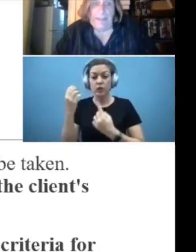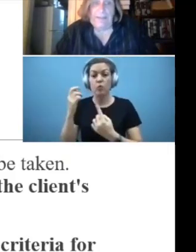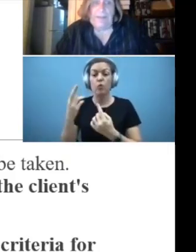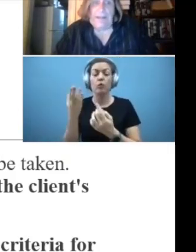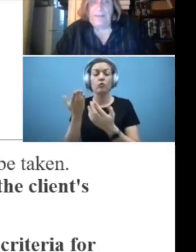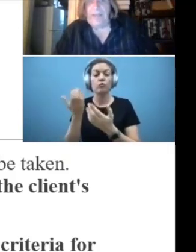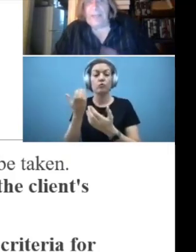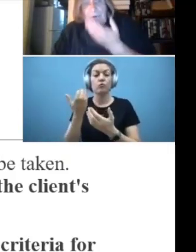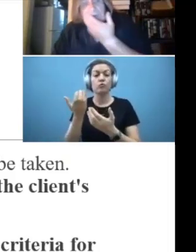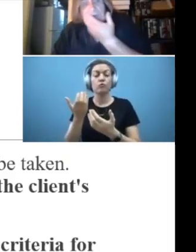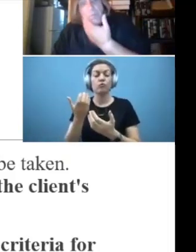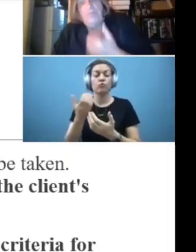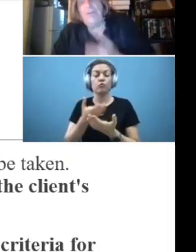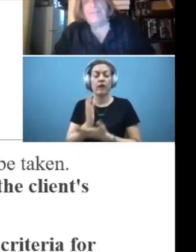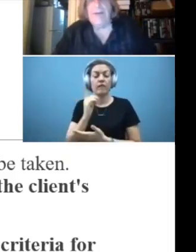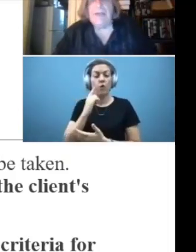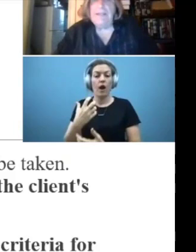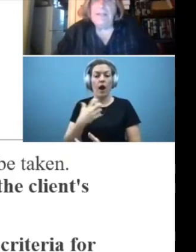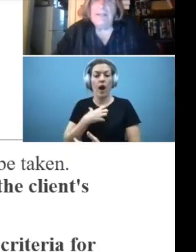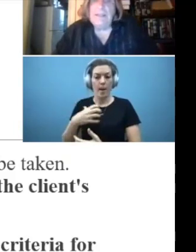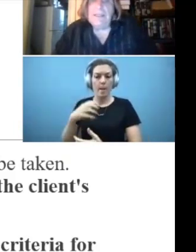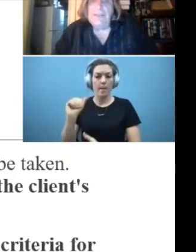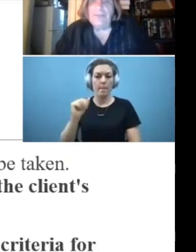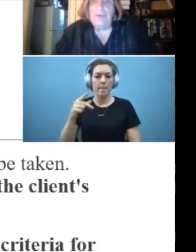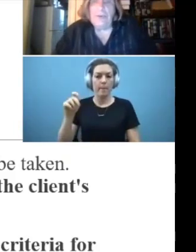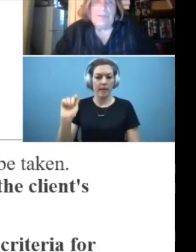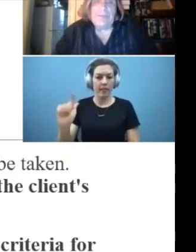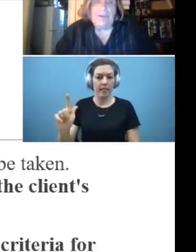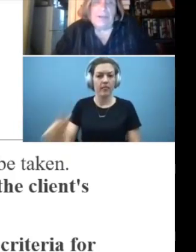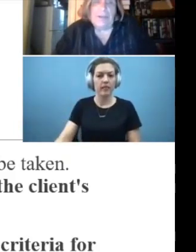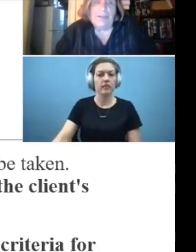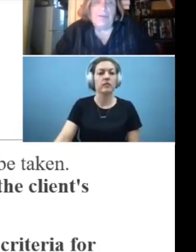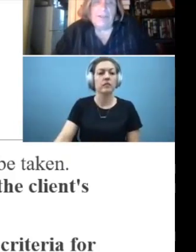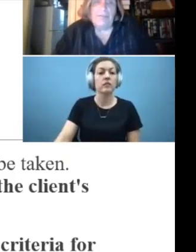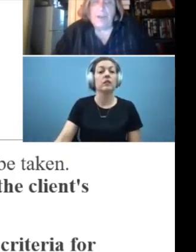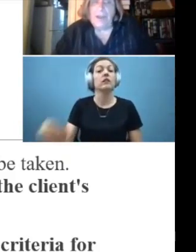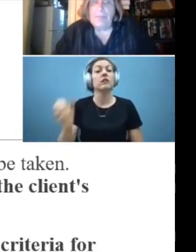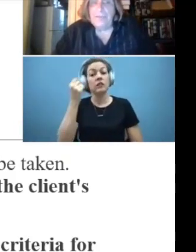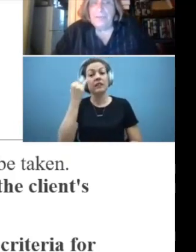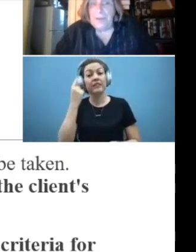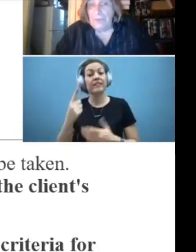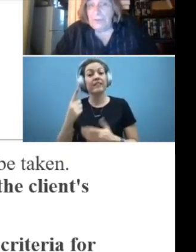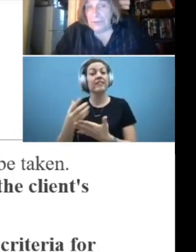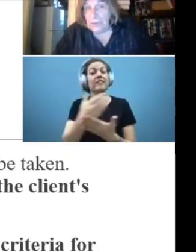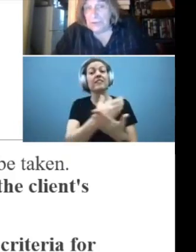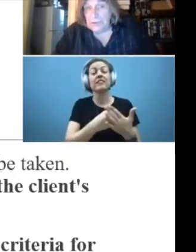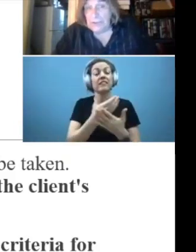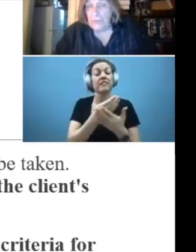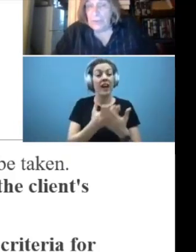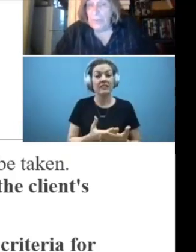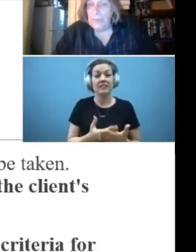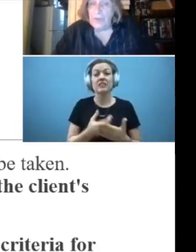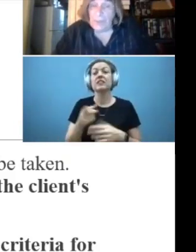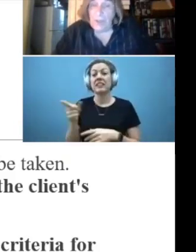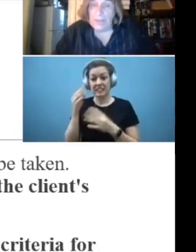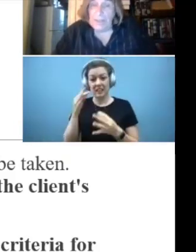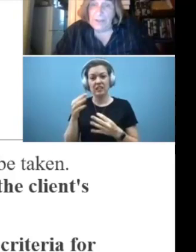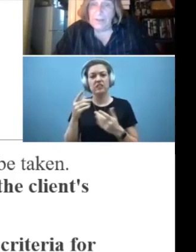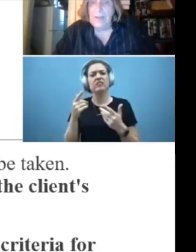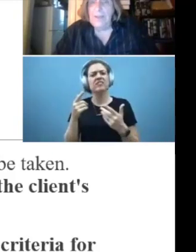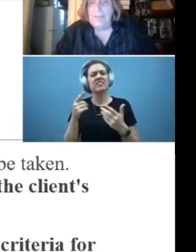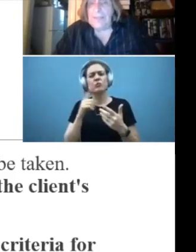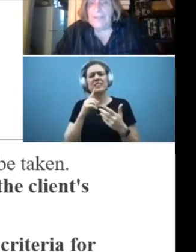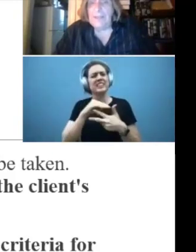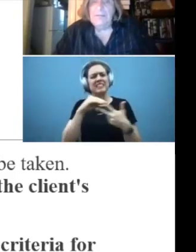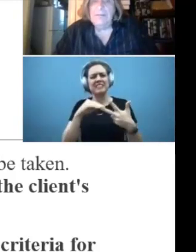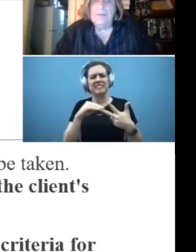and again, if at any time during formal fact-finding, it is ensuring that the criteria for administrative resolution is really what's going on here.